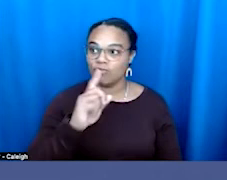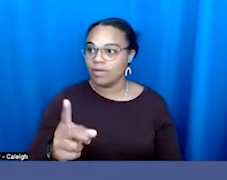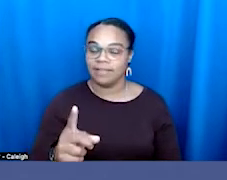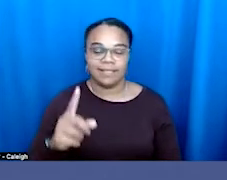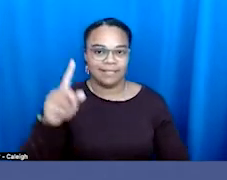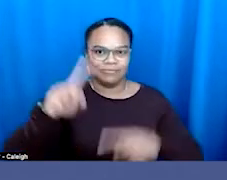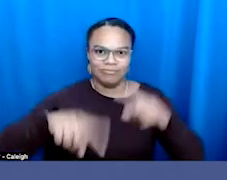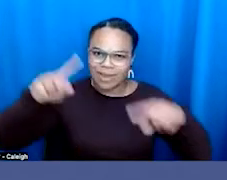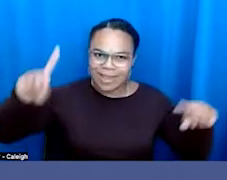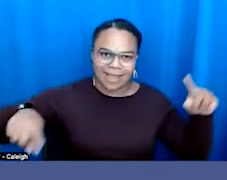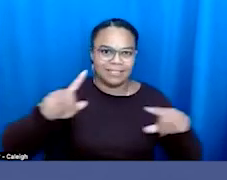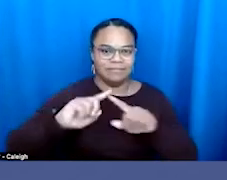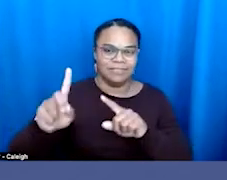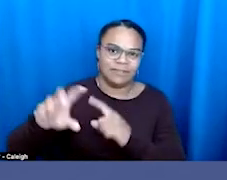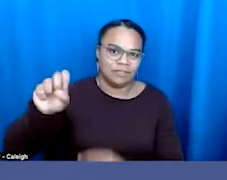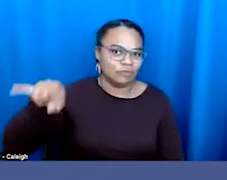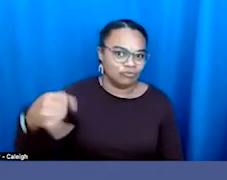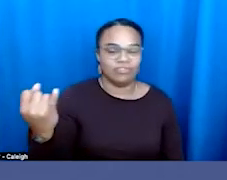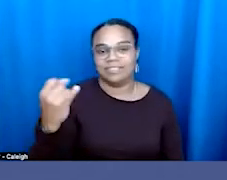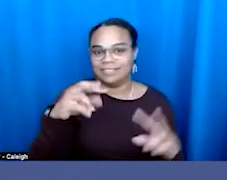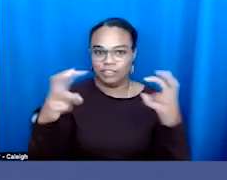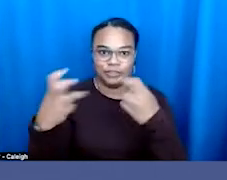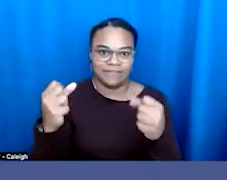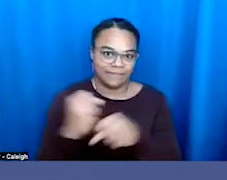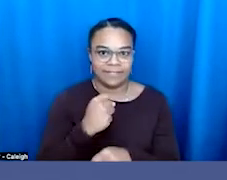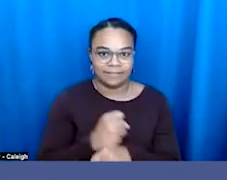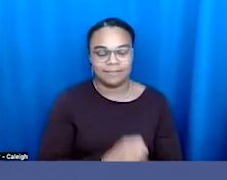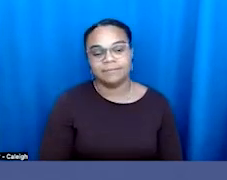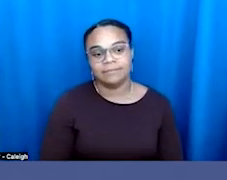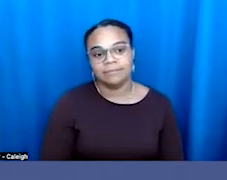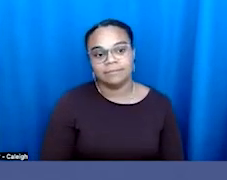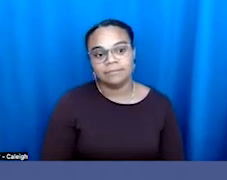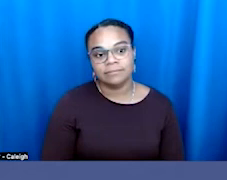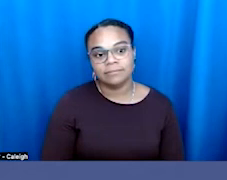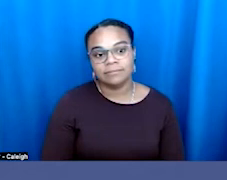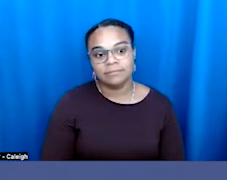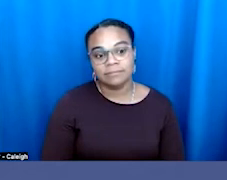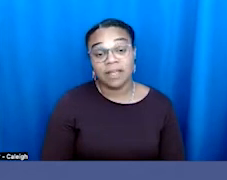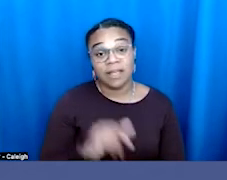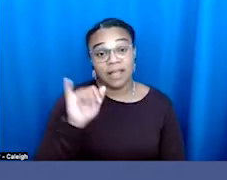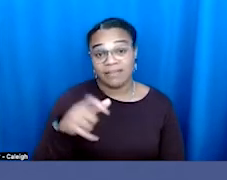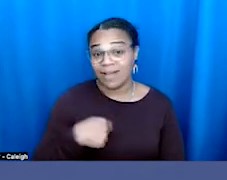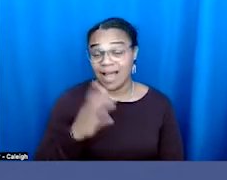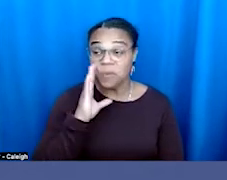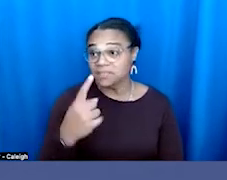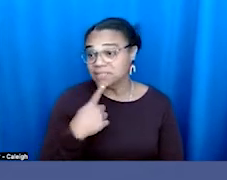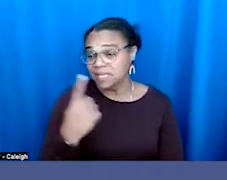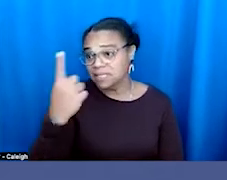justice issues and fights. And with that, if I were saying a thing, I would say